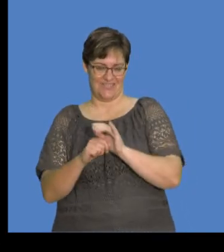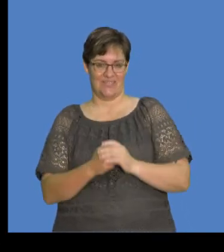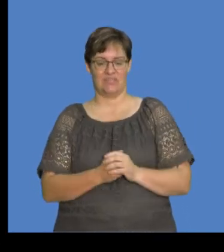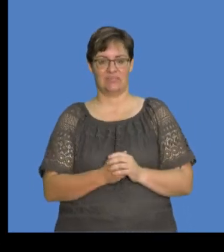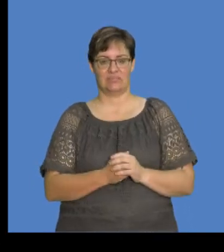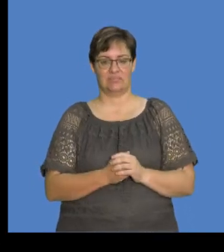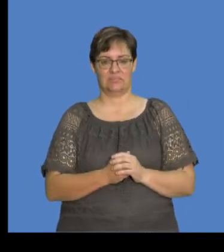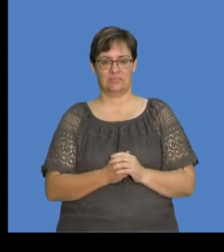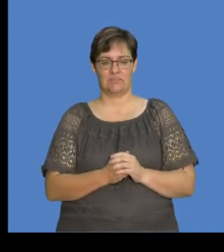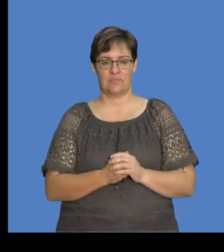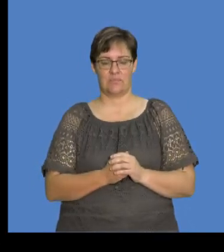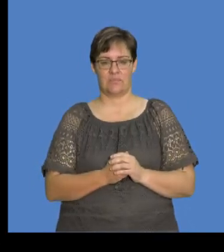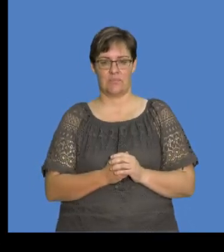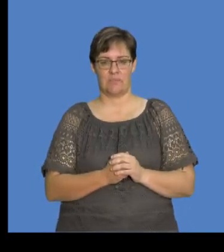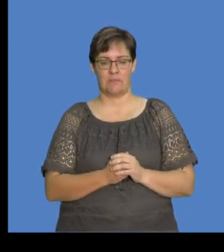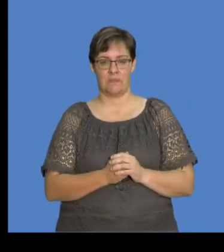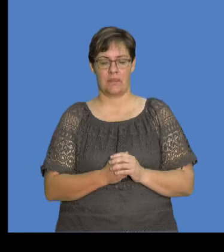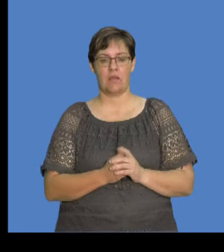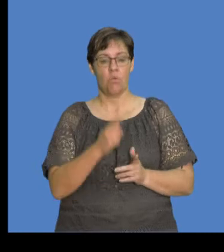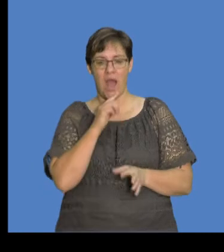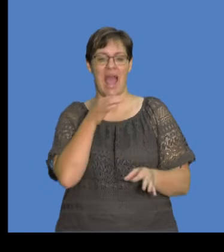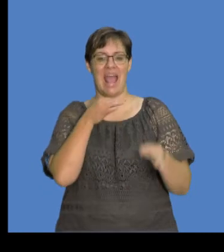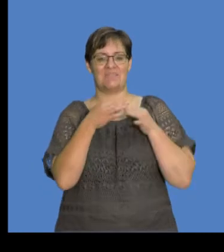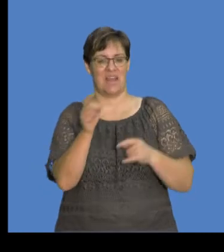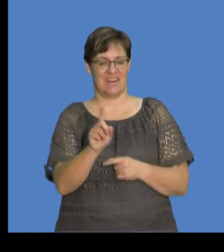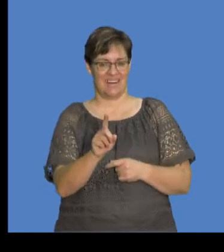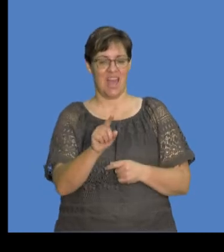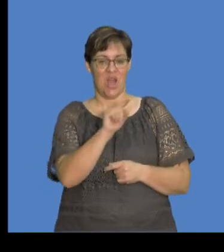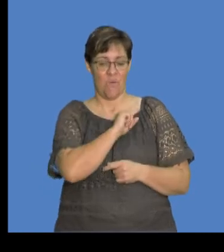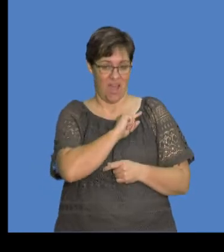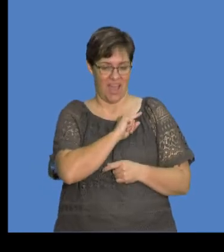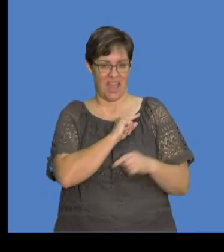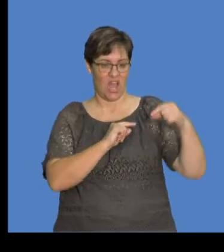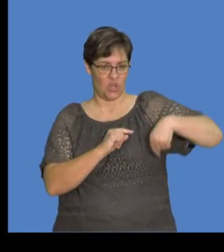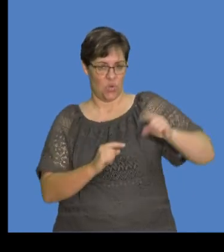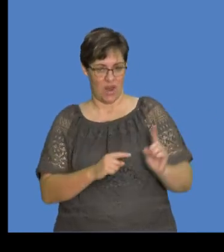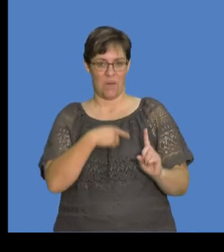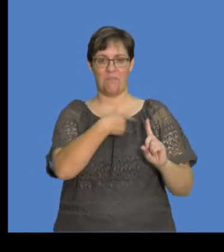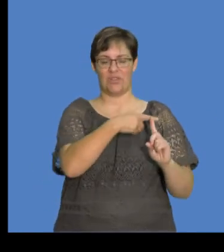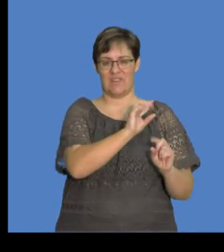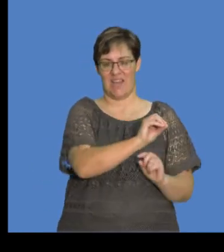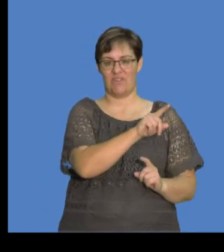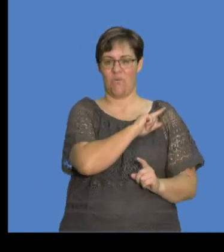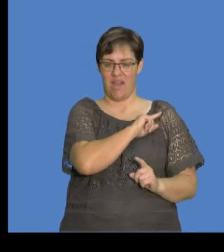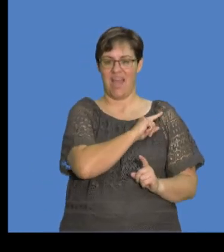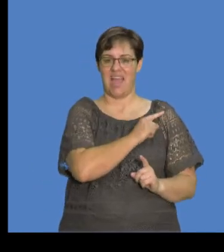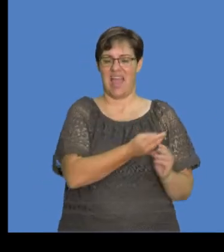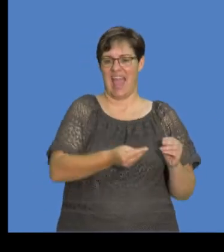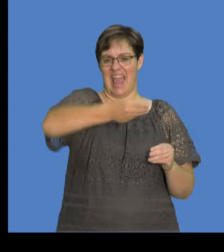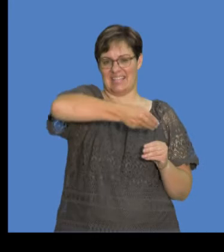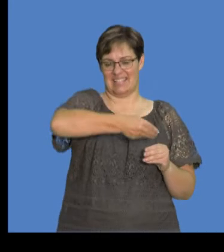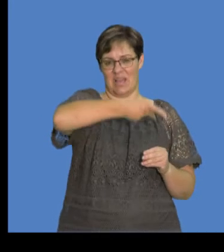Has excess protons, which explains why Q1, has got a positive charge, right?